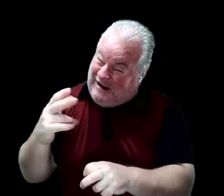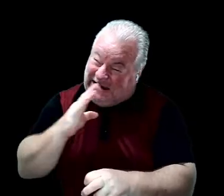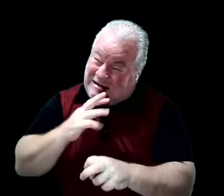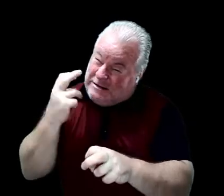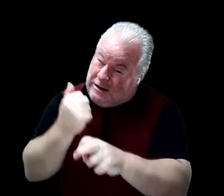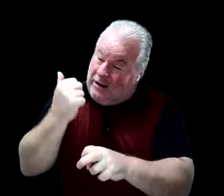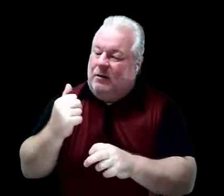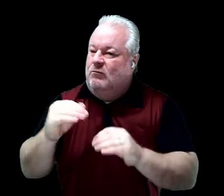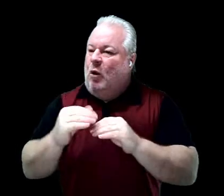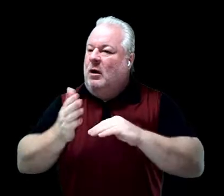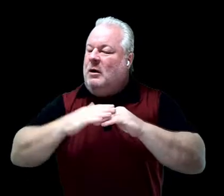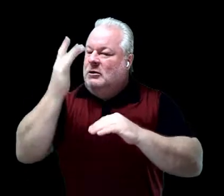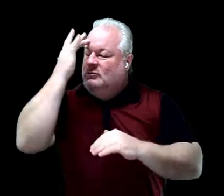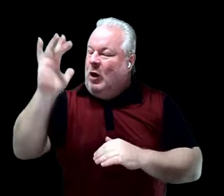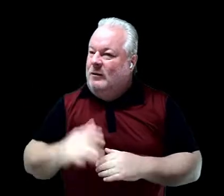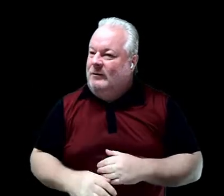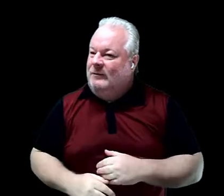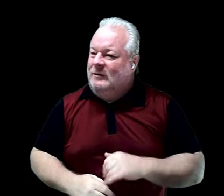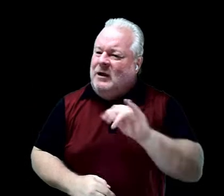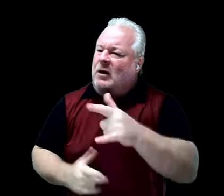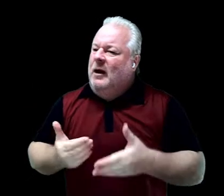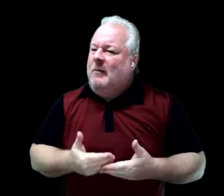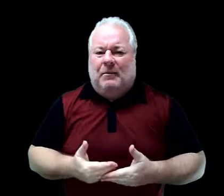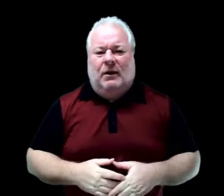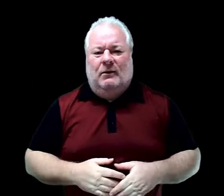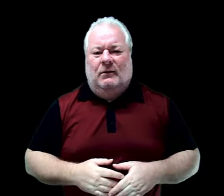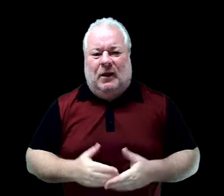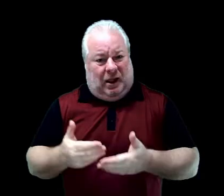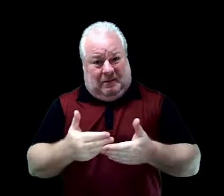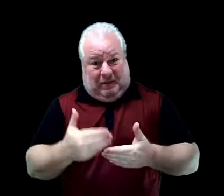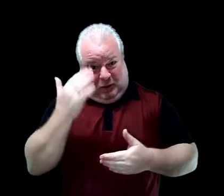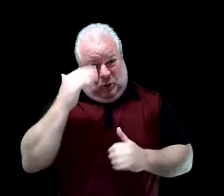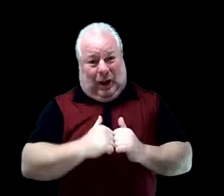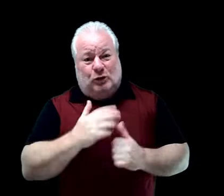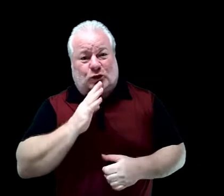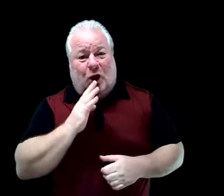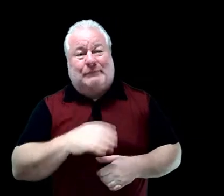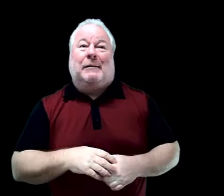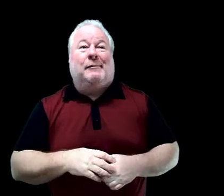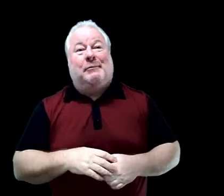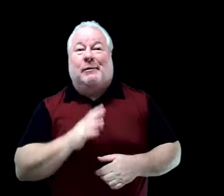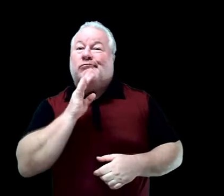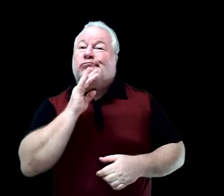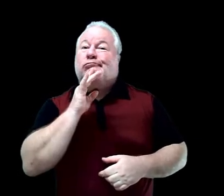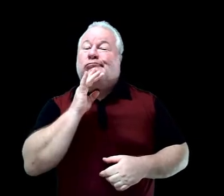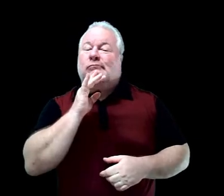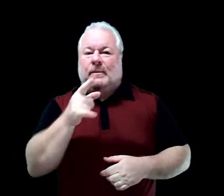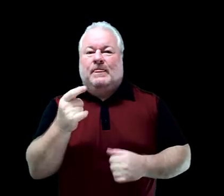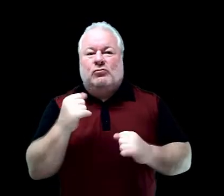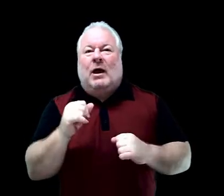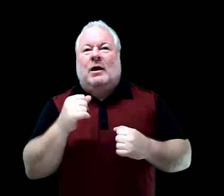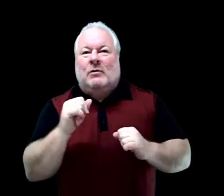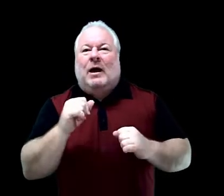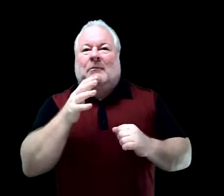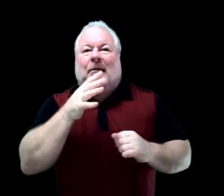Of course, said Katie. It's like how when you were a baby, you didn't know how to talk. But you